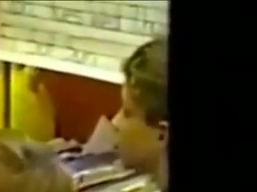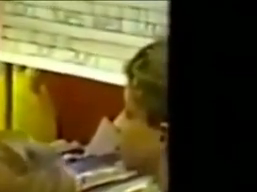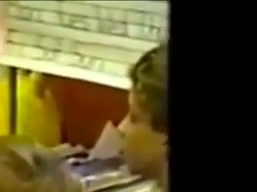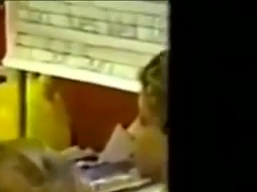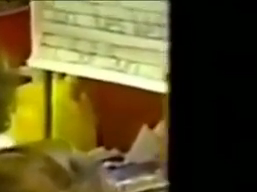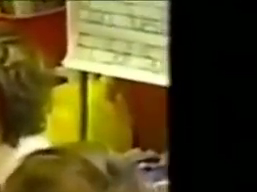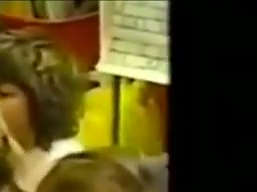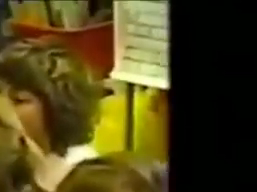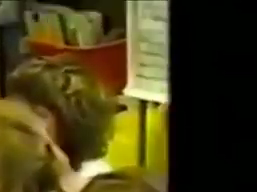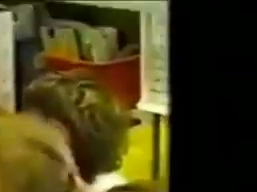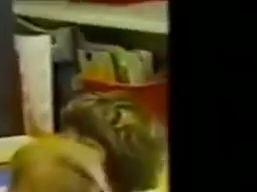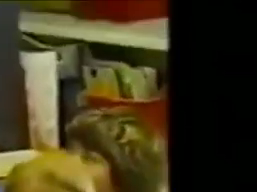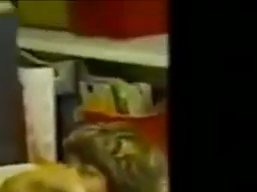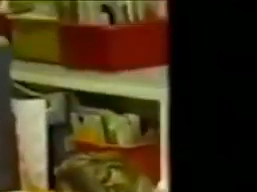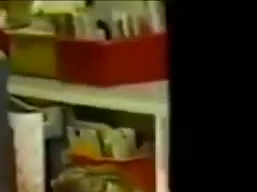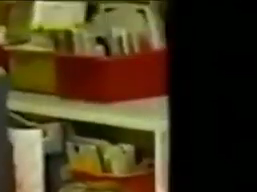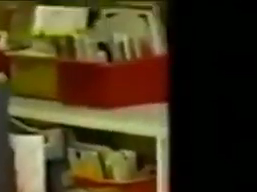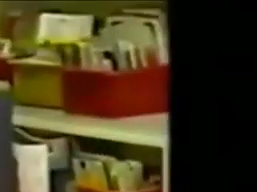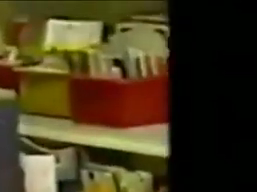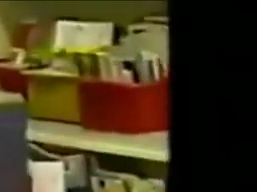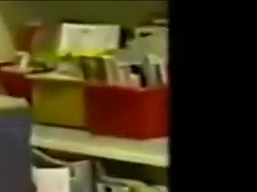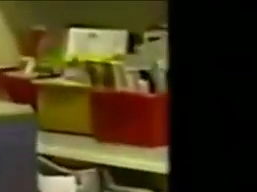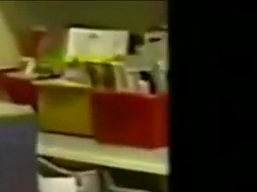Do you have any pictures for this?